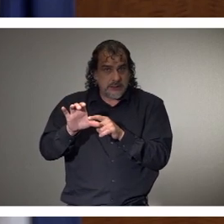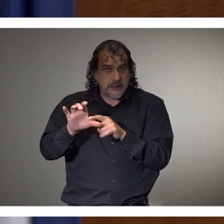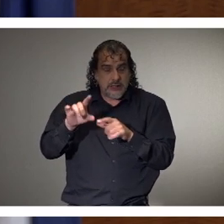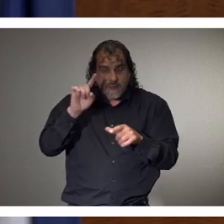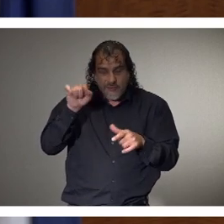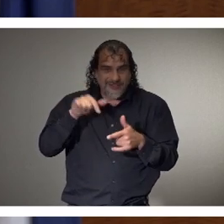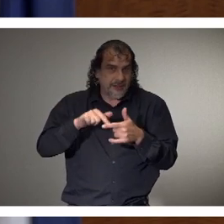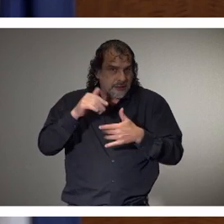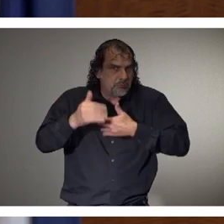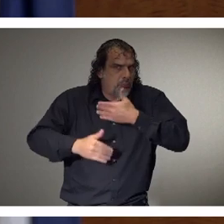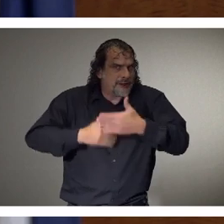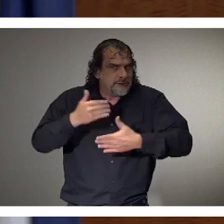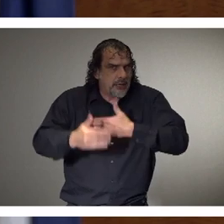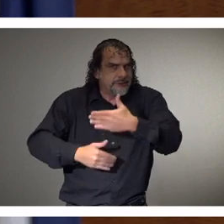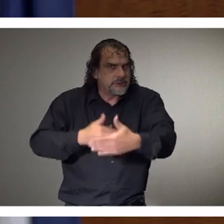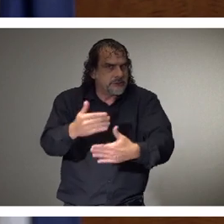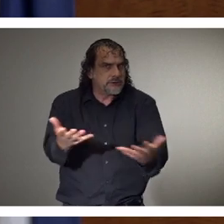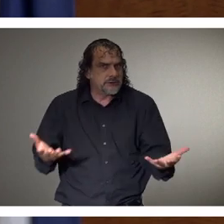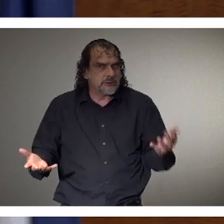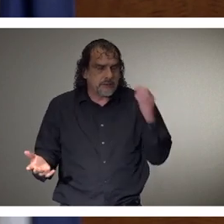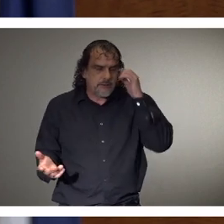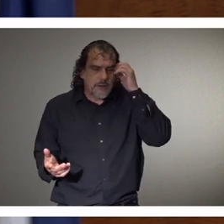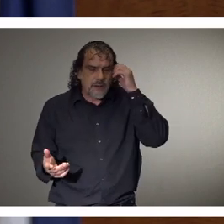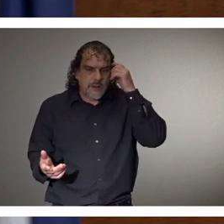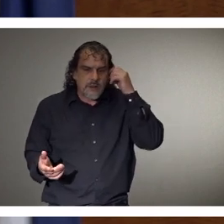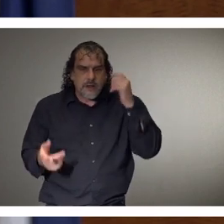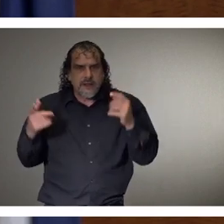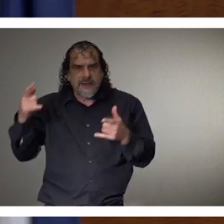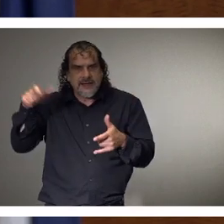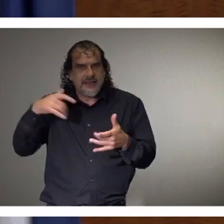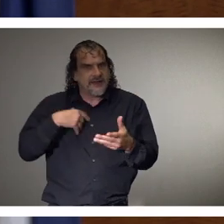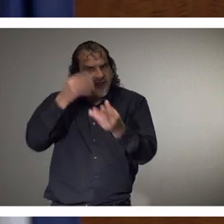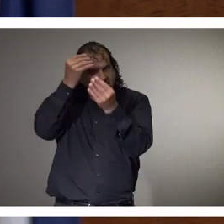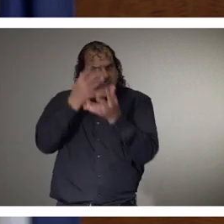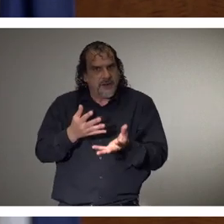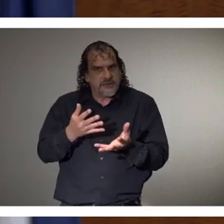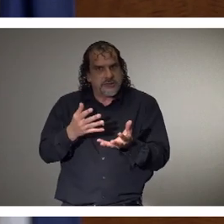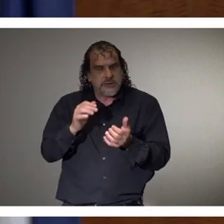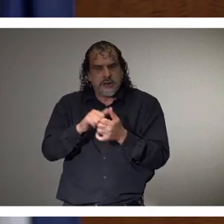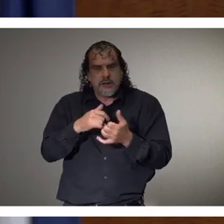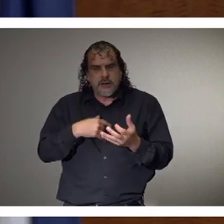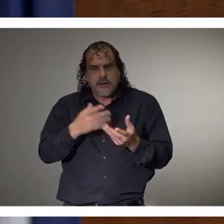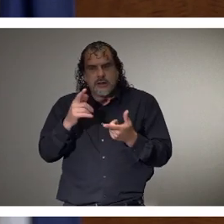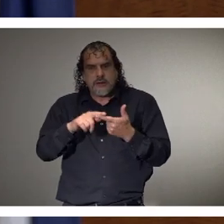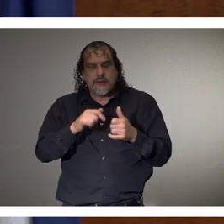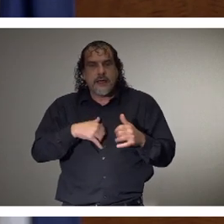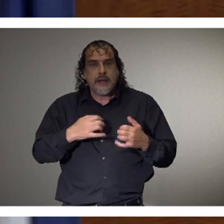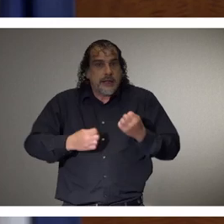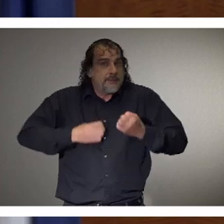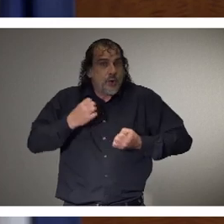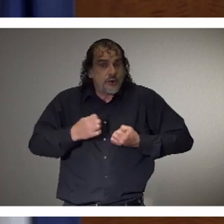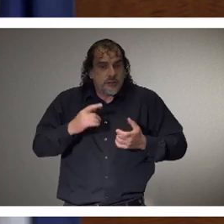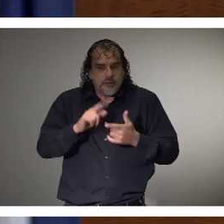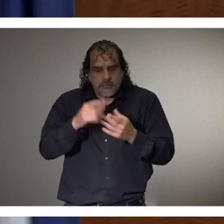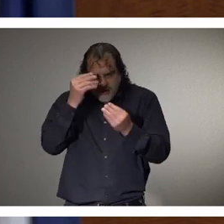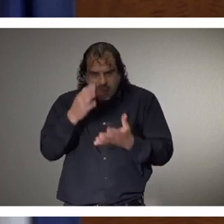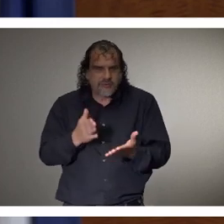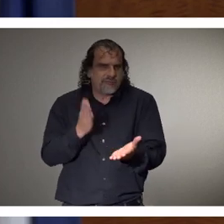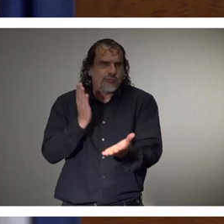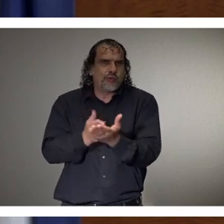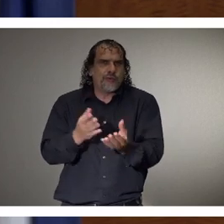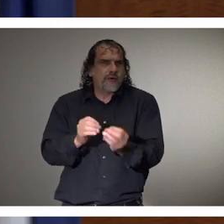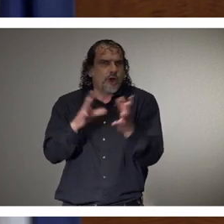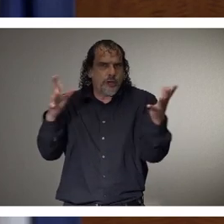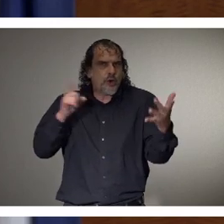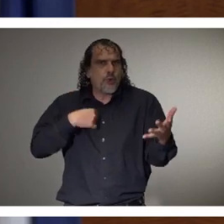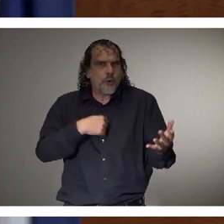process, decisions that are based on data are much better than decisions that are based on emotion. And the best way to